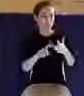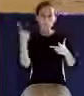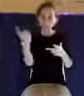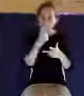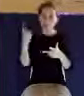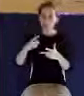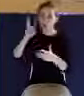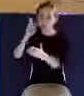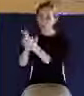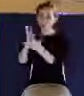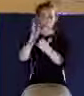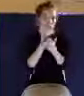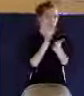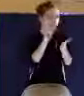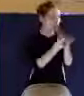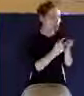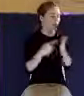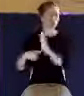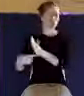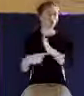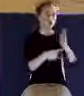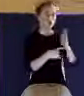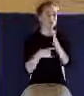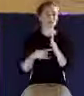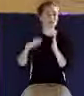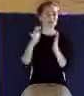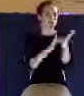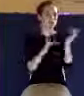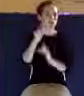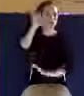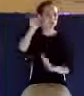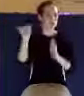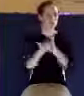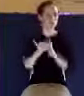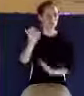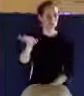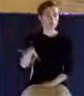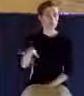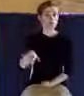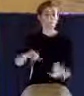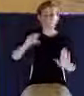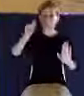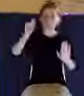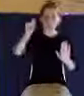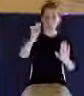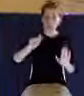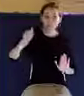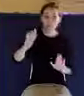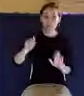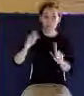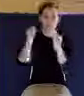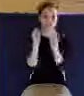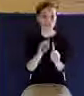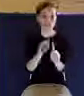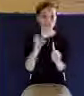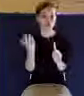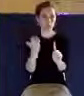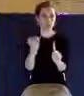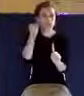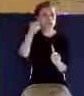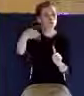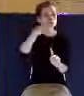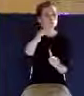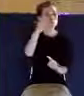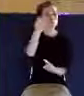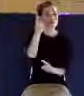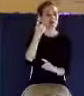to who Jesus is. And here's the bottom line. If you don't have your Christology right, you're not going to be saved. If